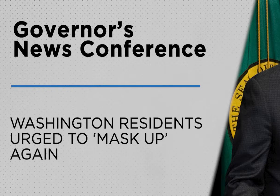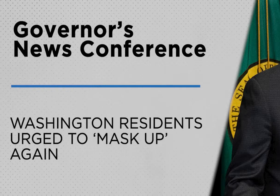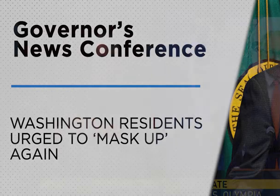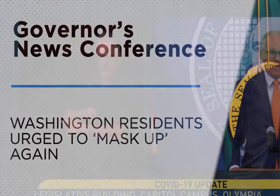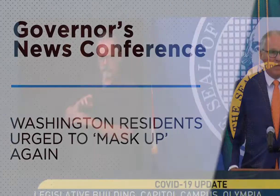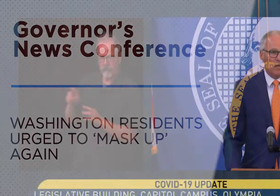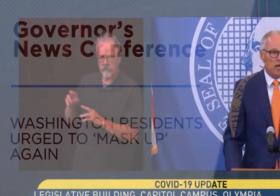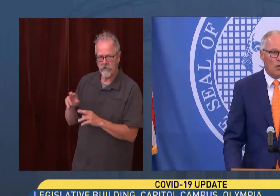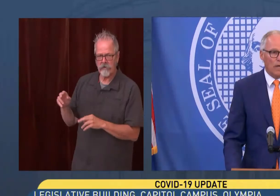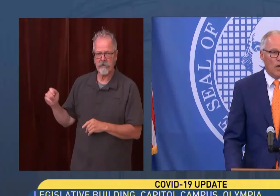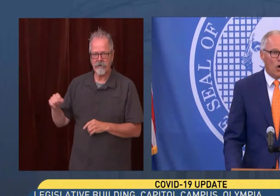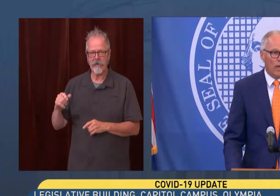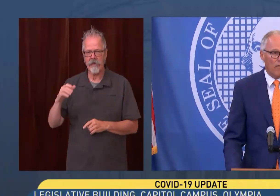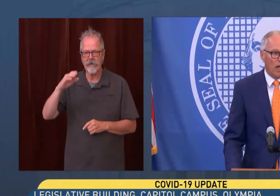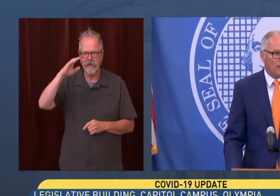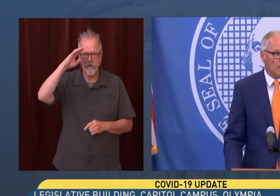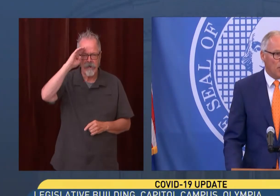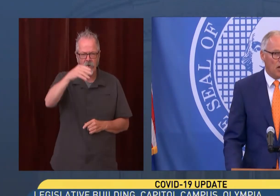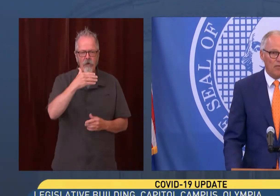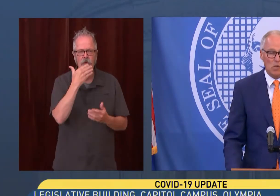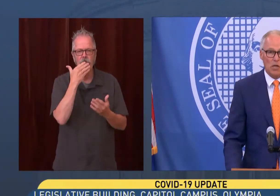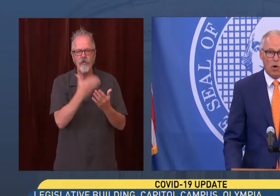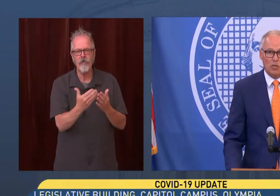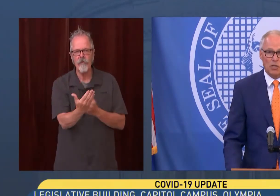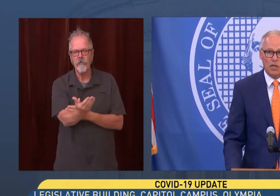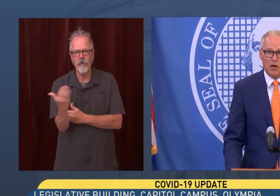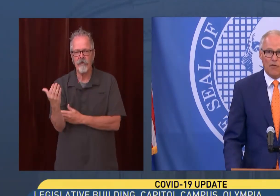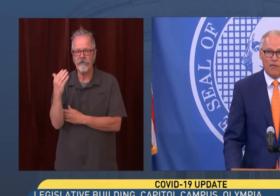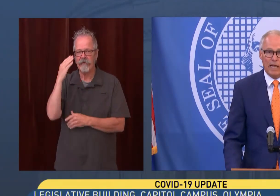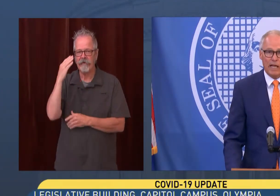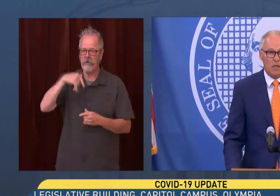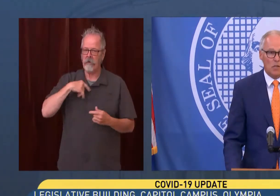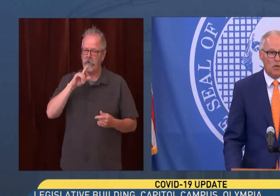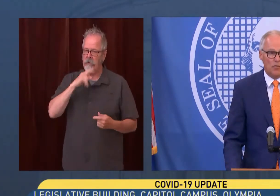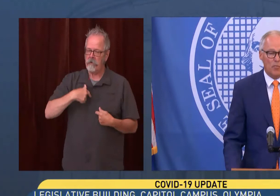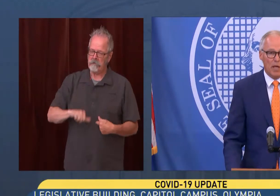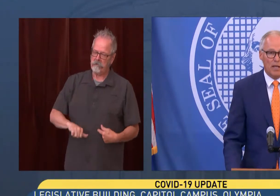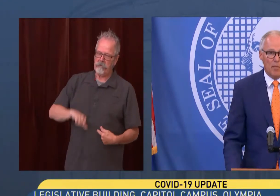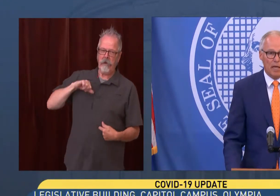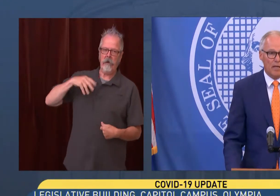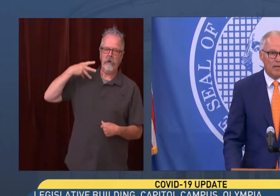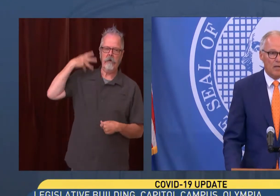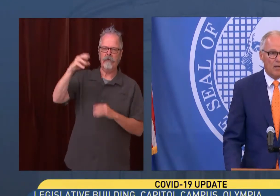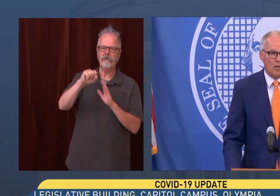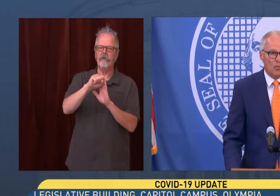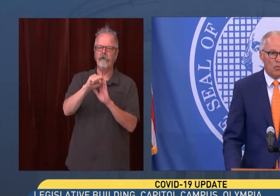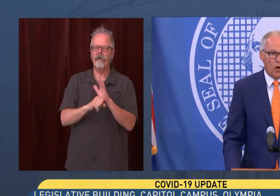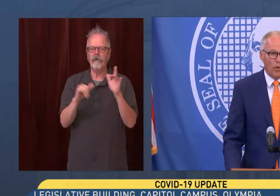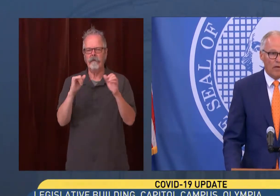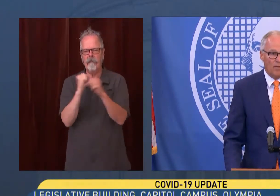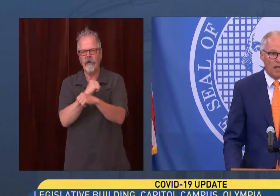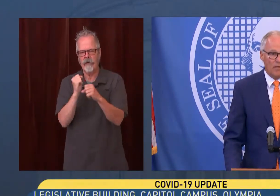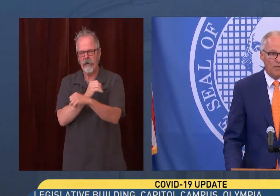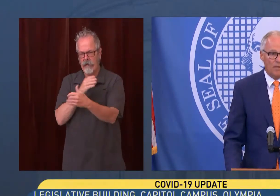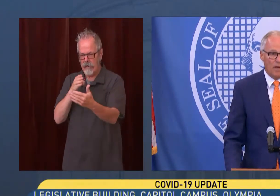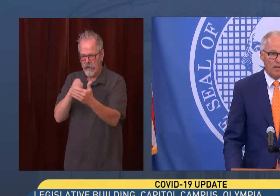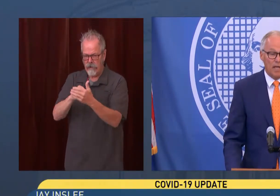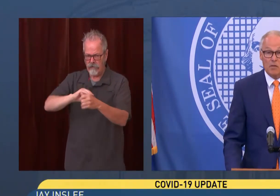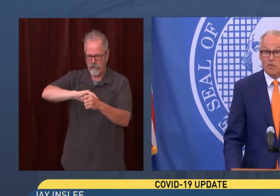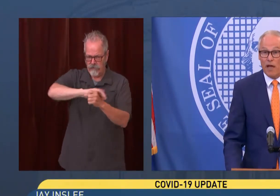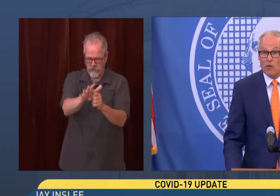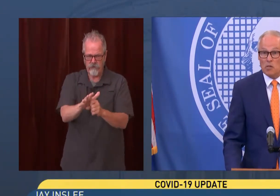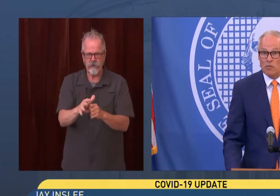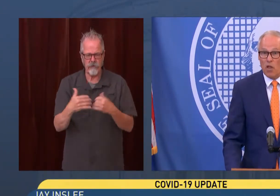Good morning, we know we have a lot to be proud of the state of Washington in our fight against the COVID pandemic. We know we have saved